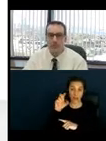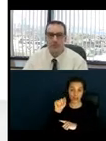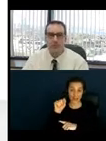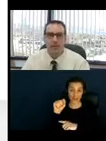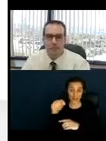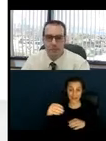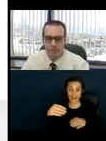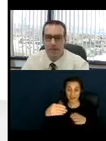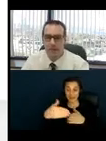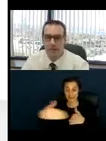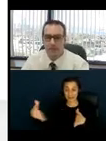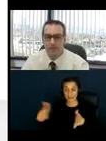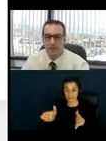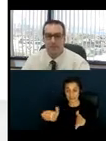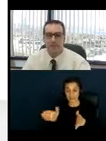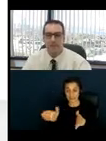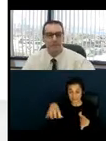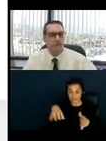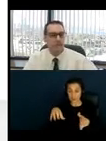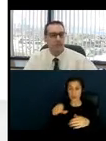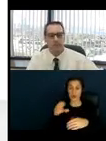dimensions of specific elements.